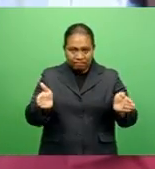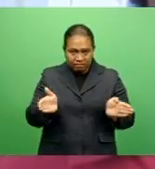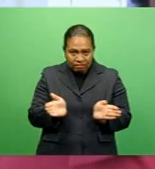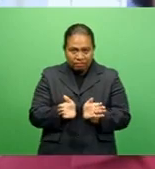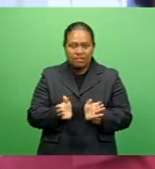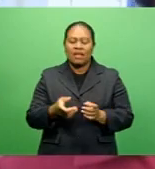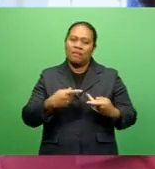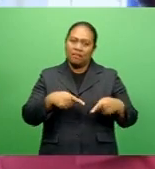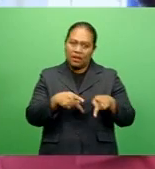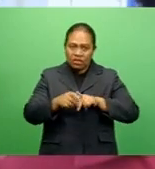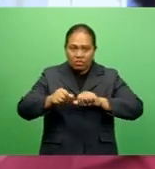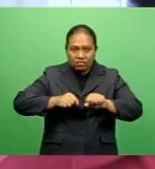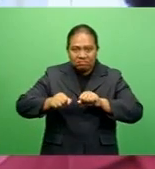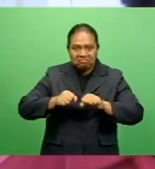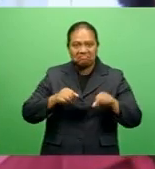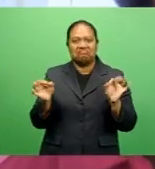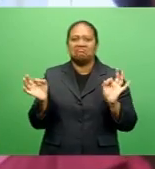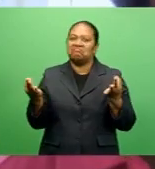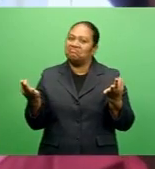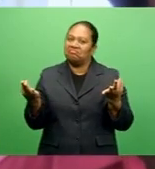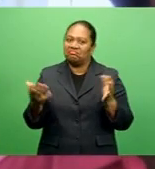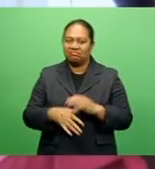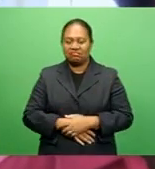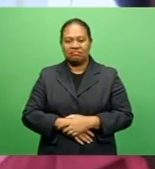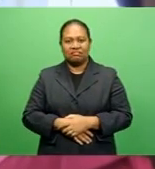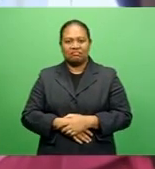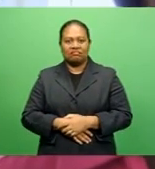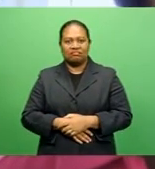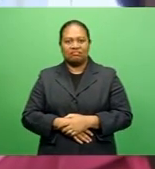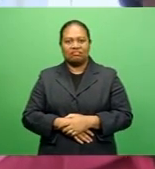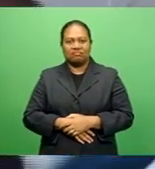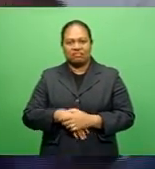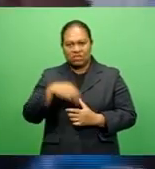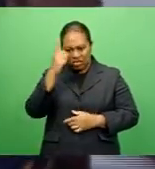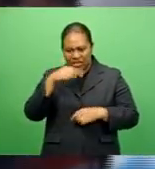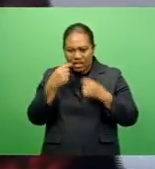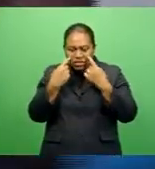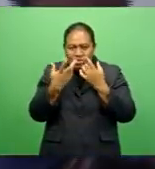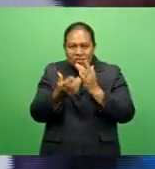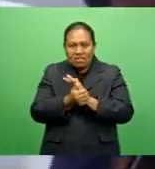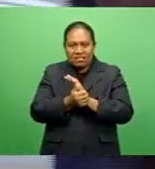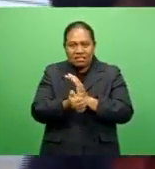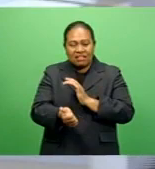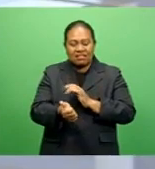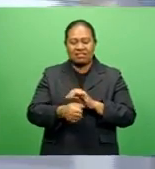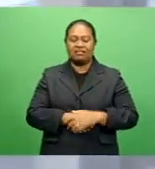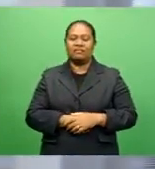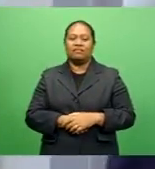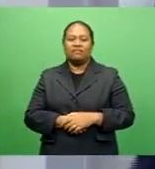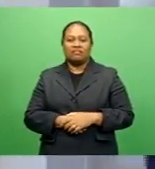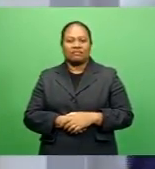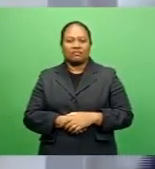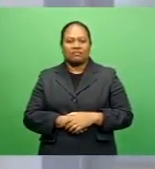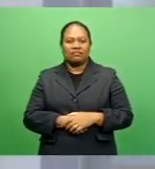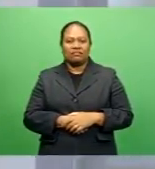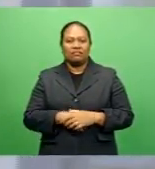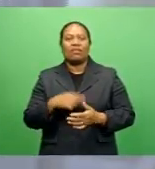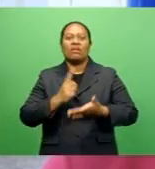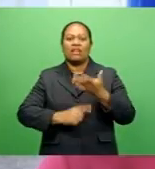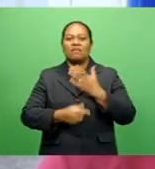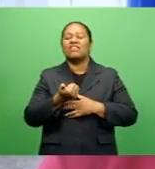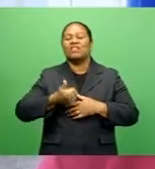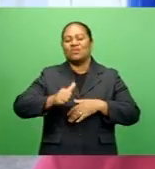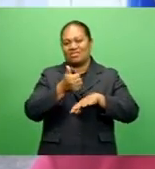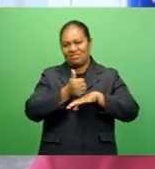to help the boxers to maneuver their skills in the rings, but we use the ground